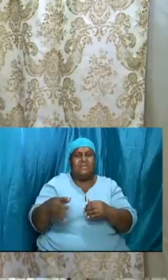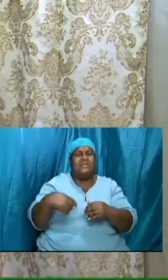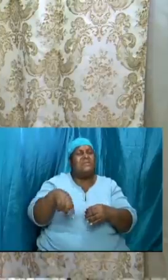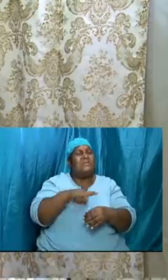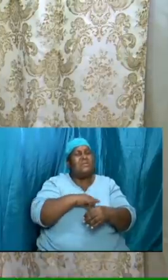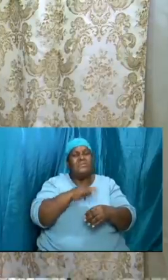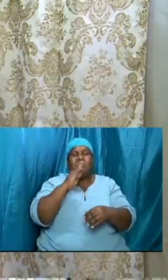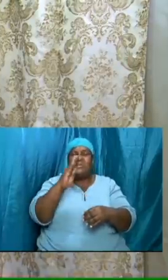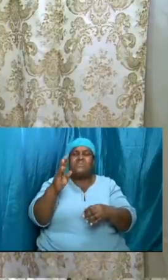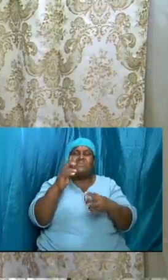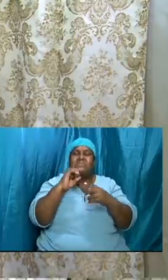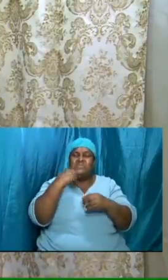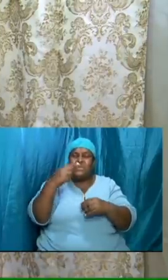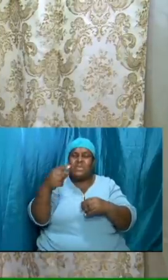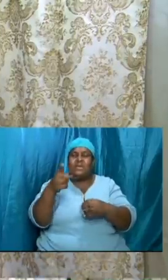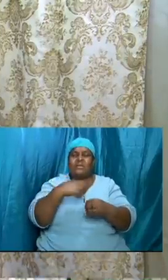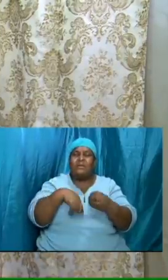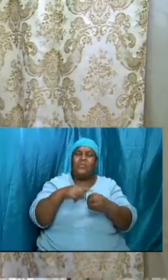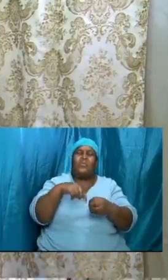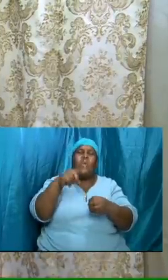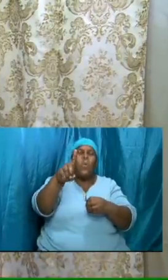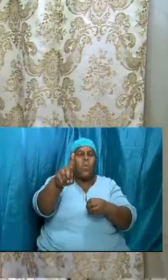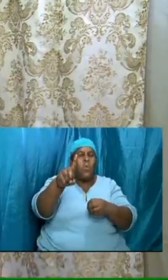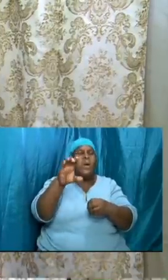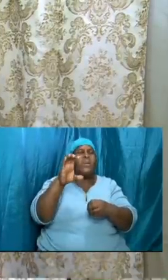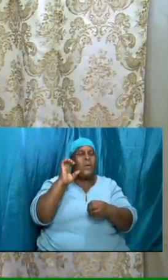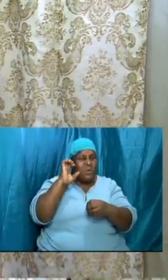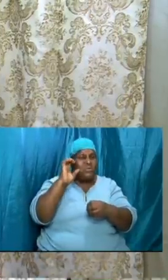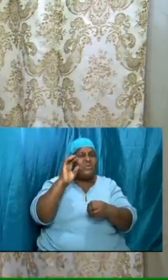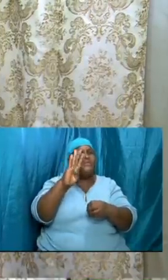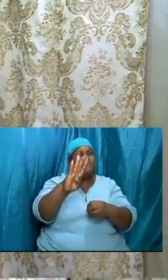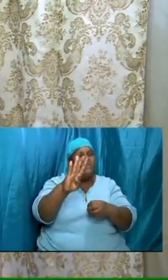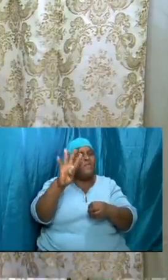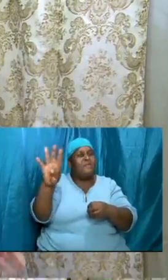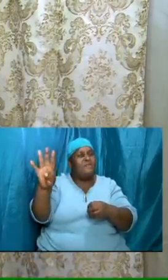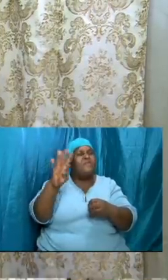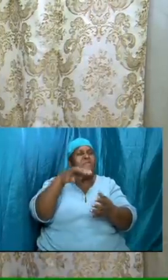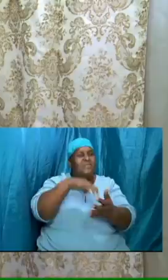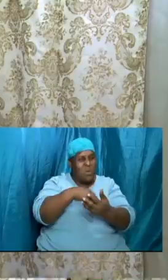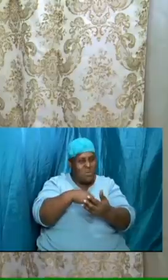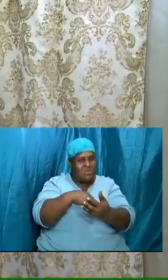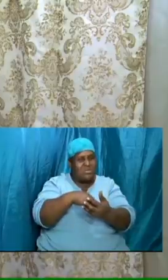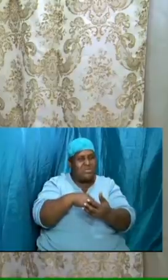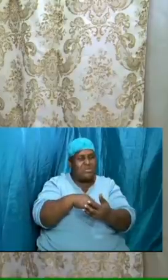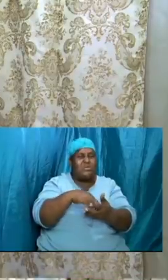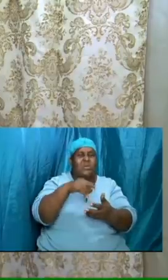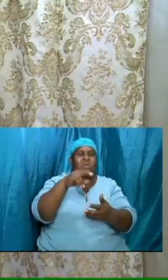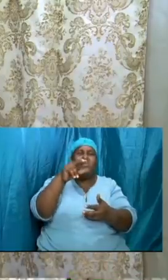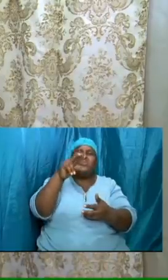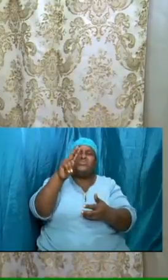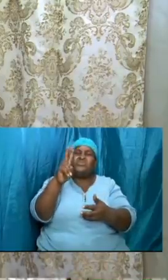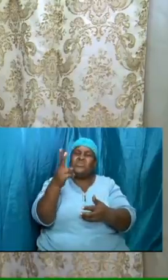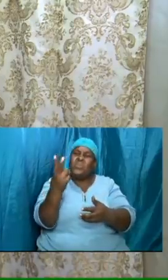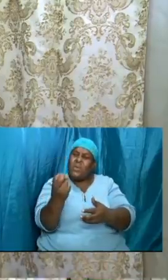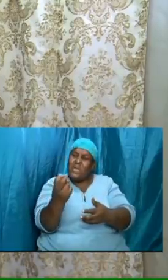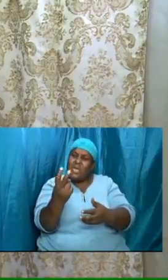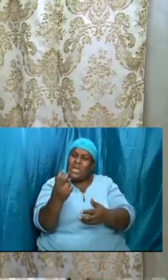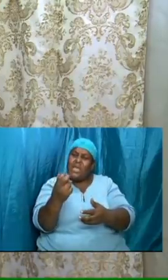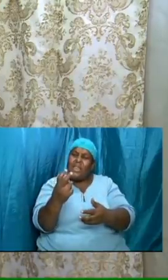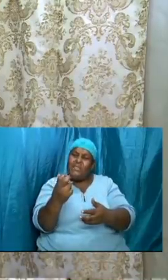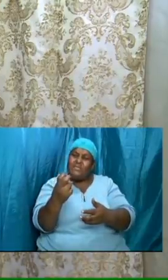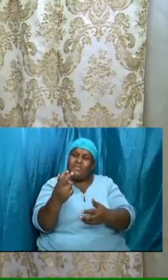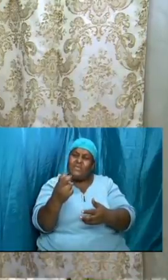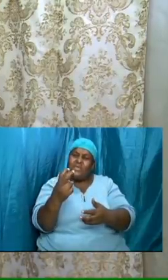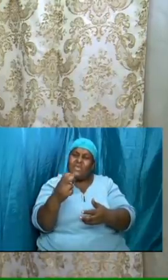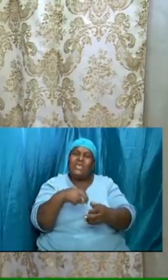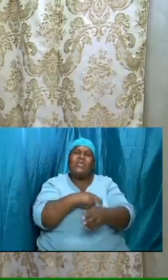from the 12 tribes of israel 12 000 from east tribe what is it that they